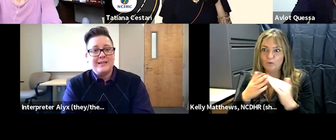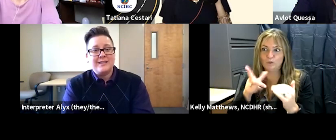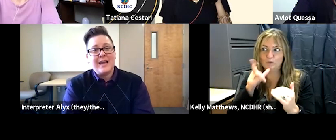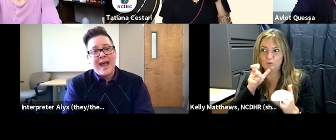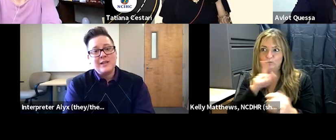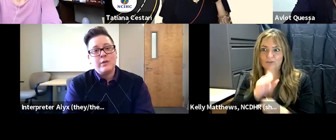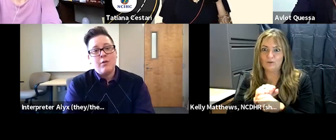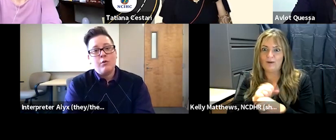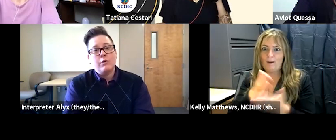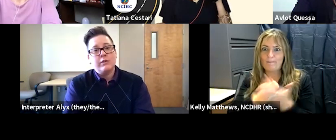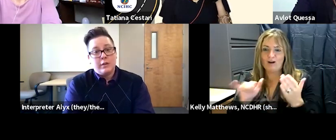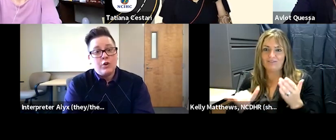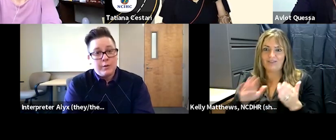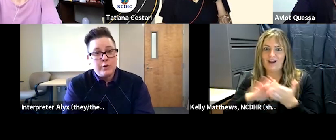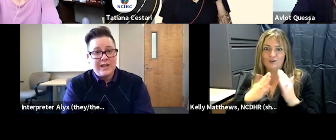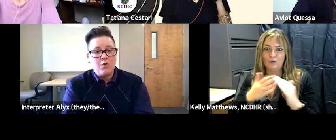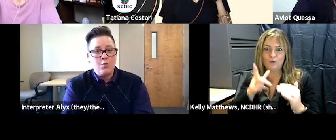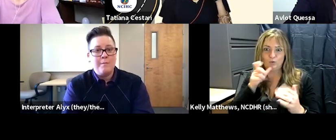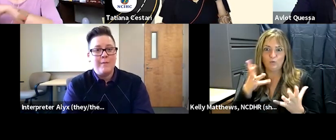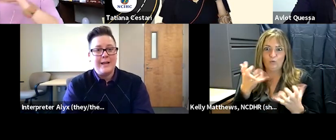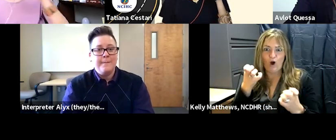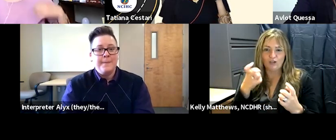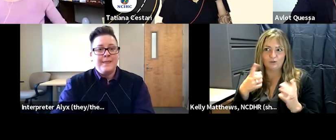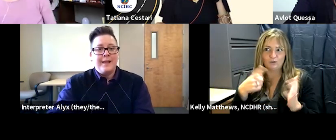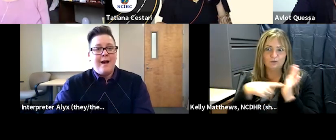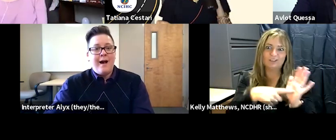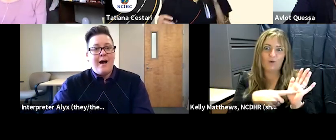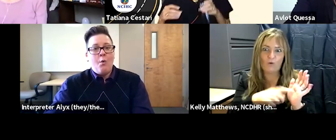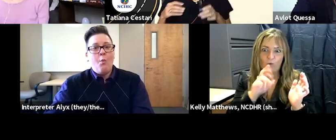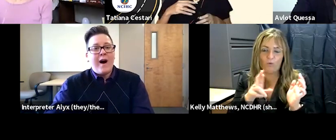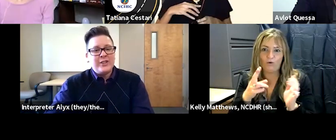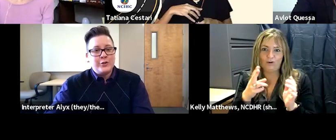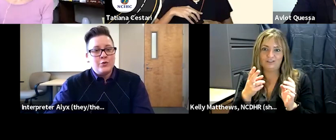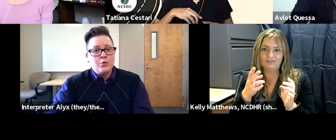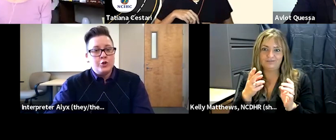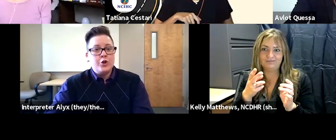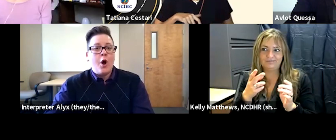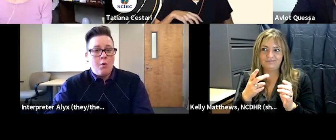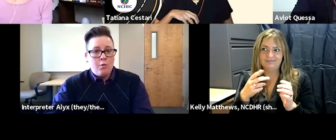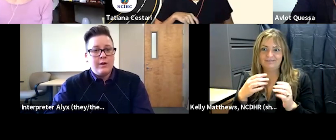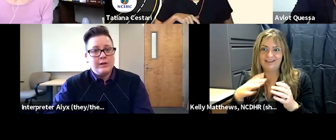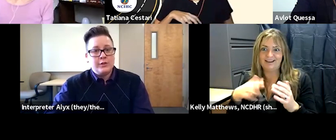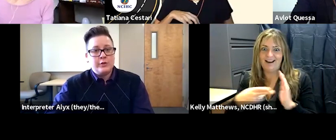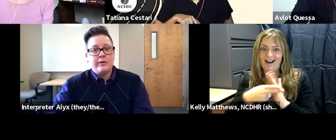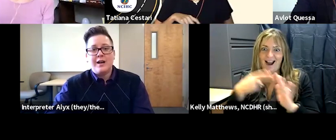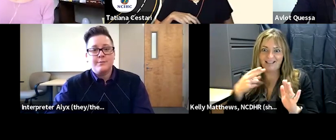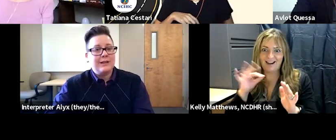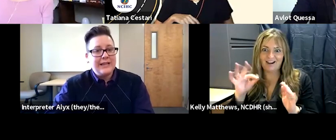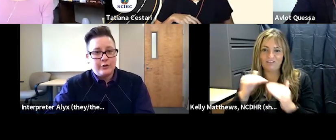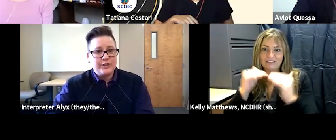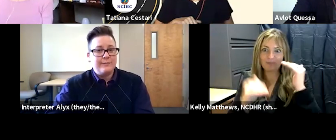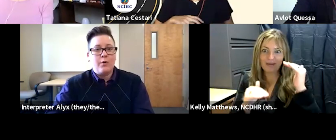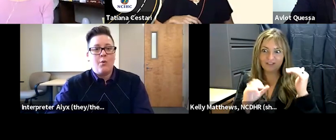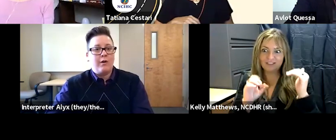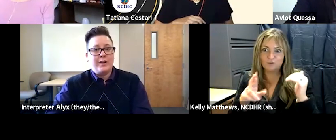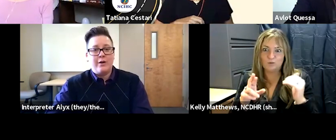thought is to connect with local the local community who might want to show to the hospital